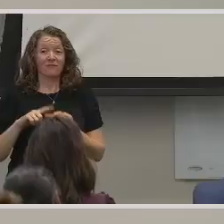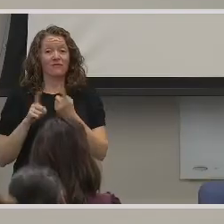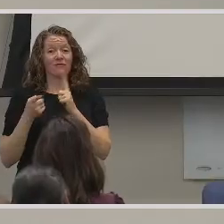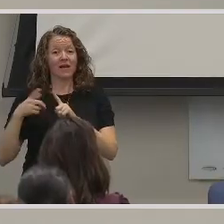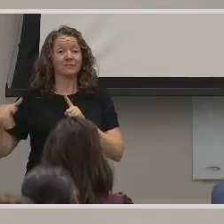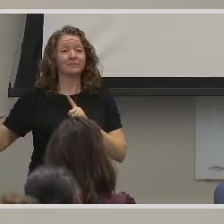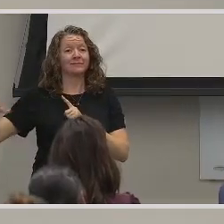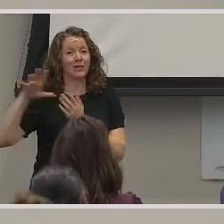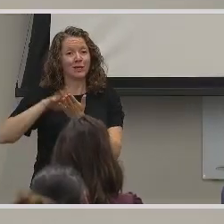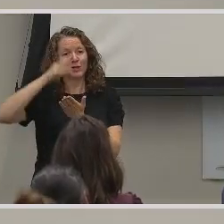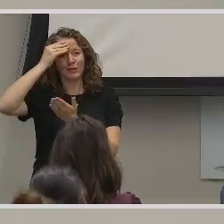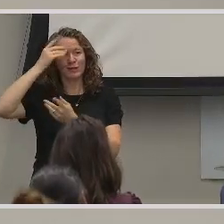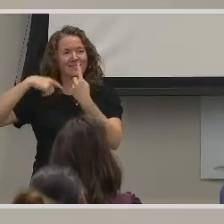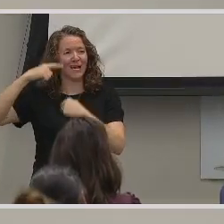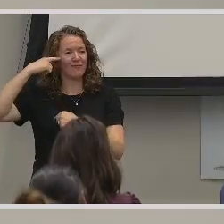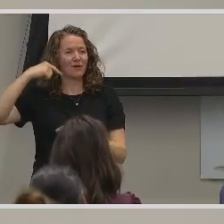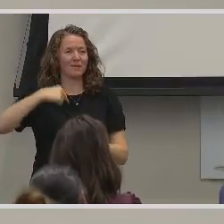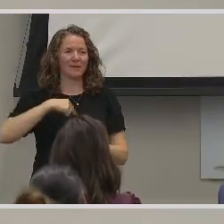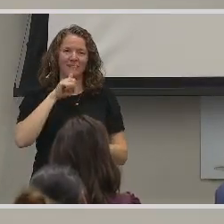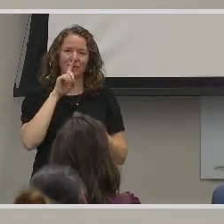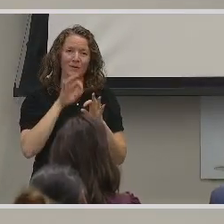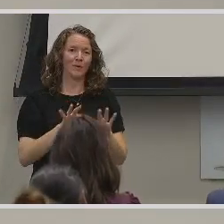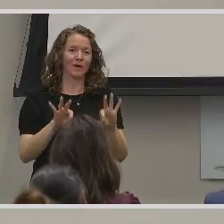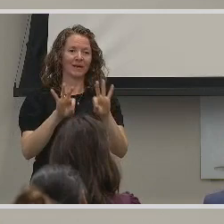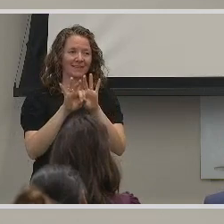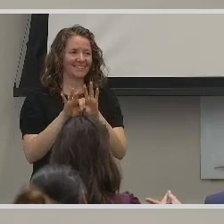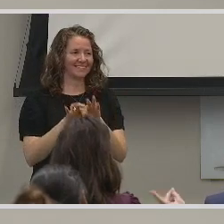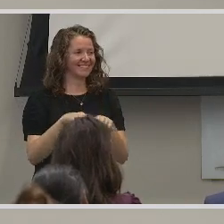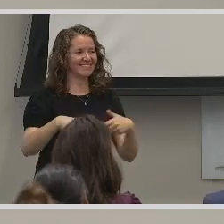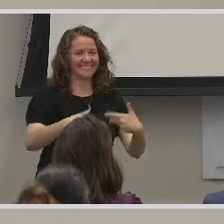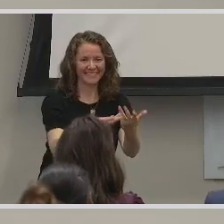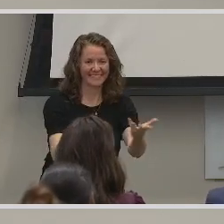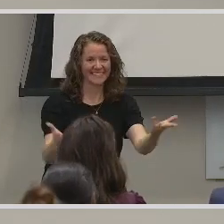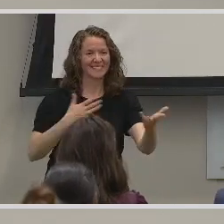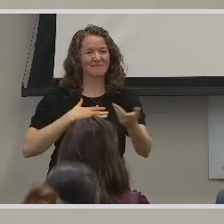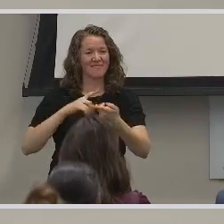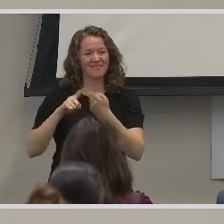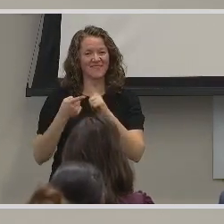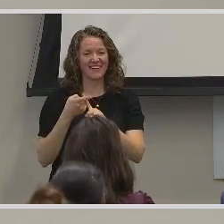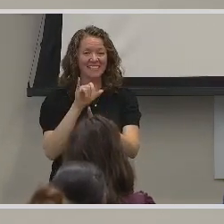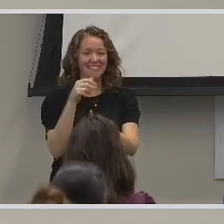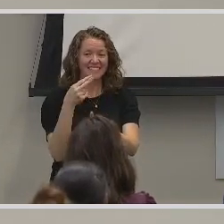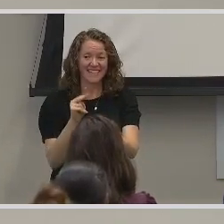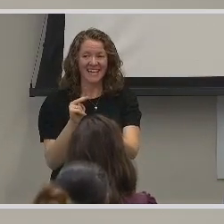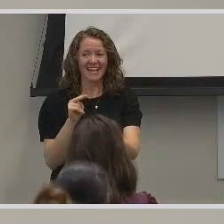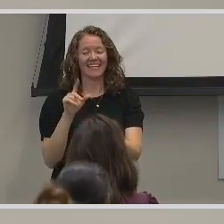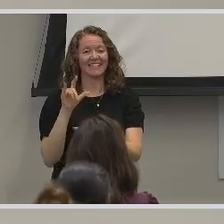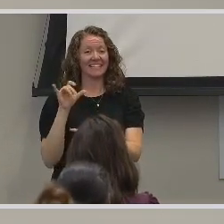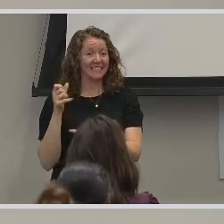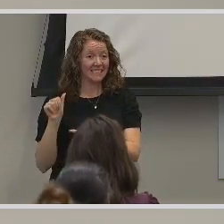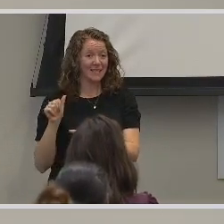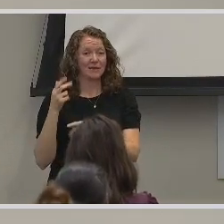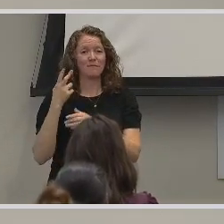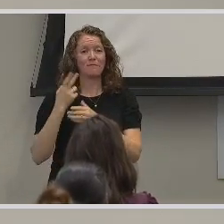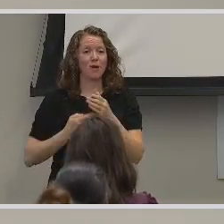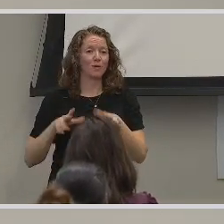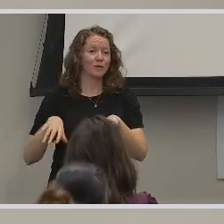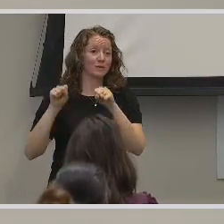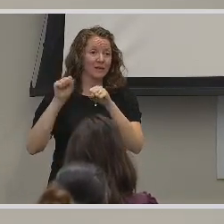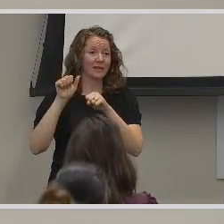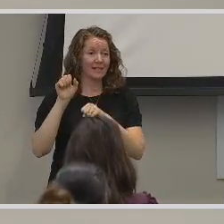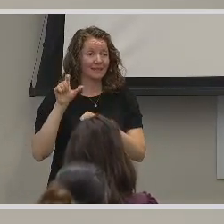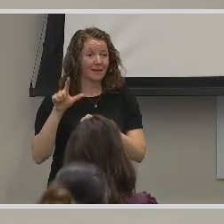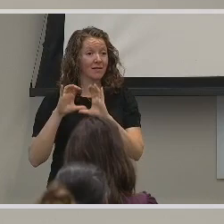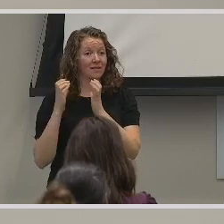me that learn to sing for me. And that's very important. And these are my friends here, Jen and Lisa. they both took sign language classes